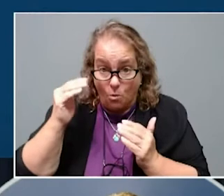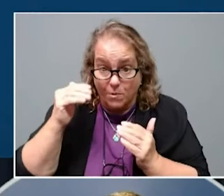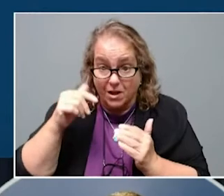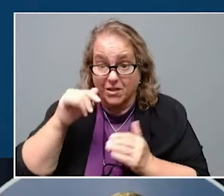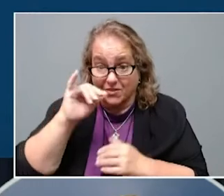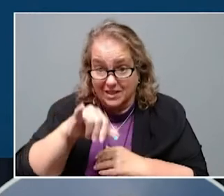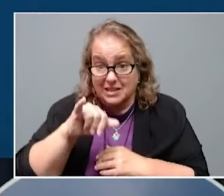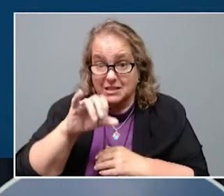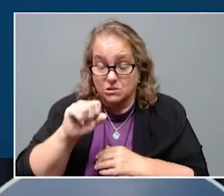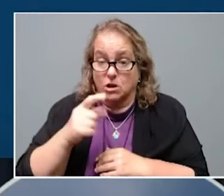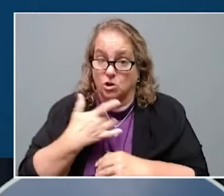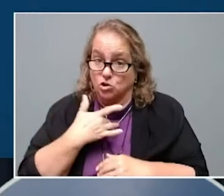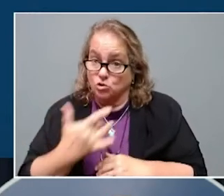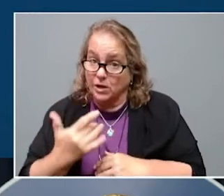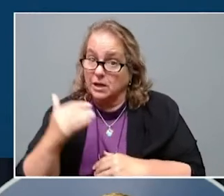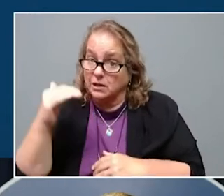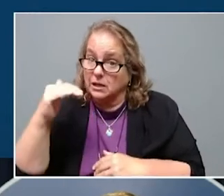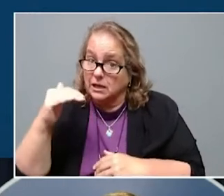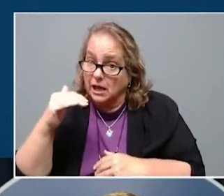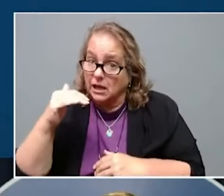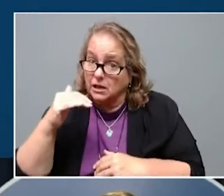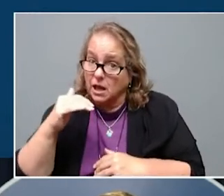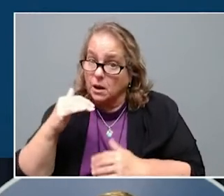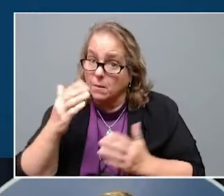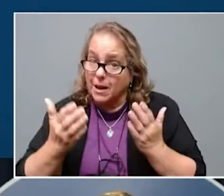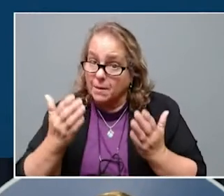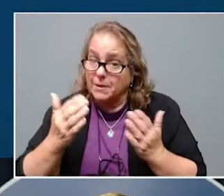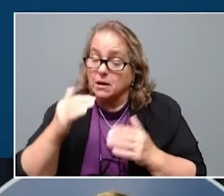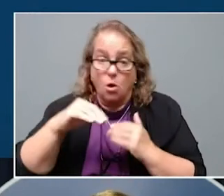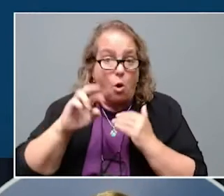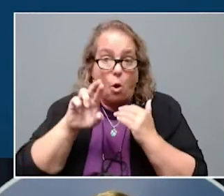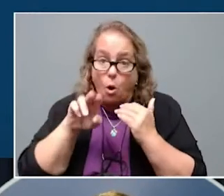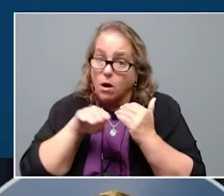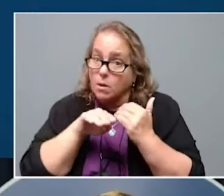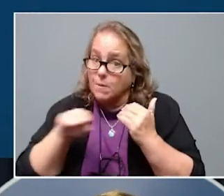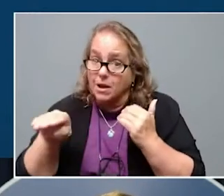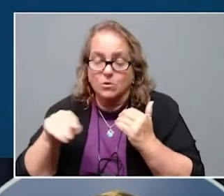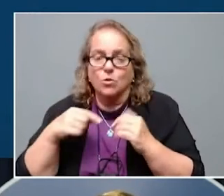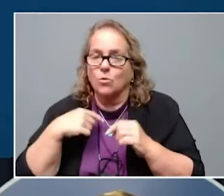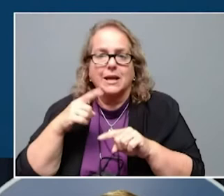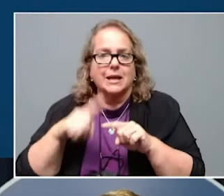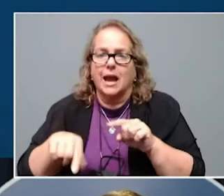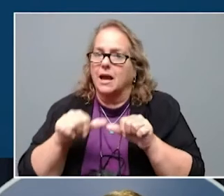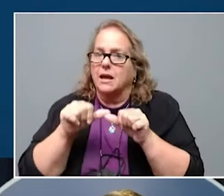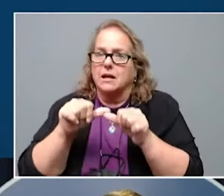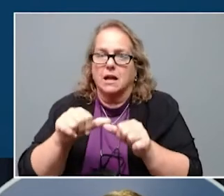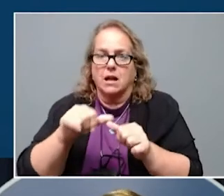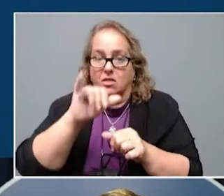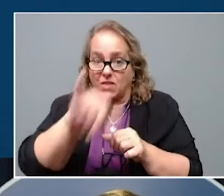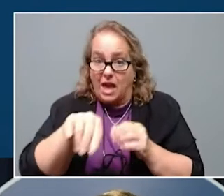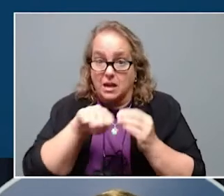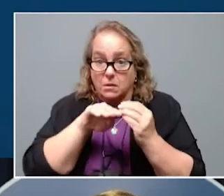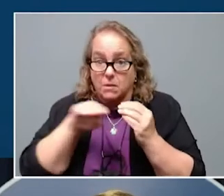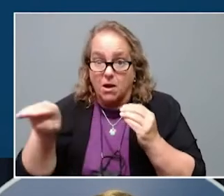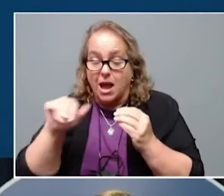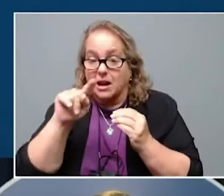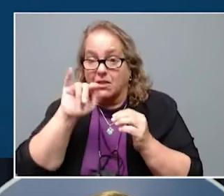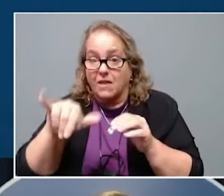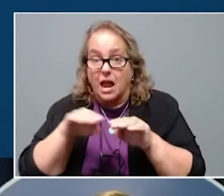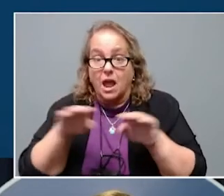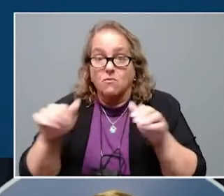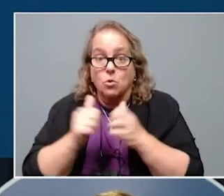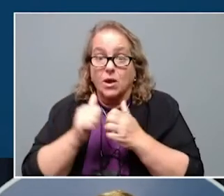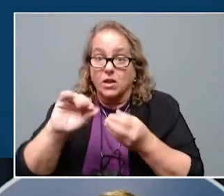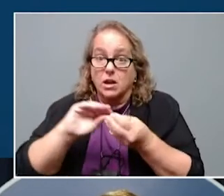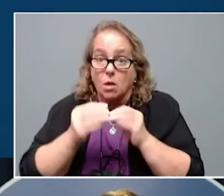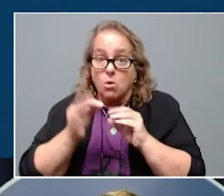trend and or a plateau, we cannot sustain a plateau at this level with the number of people it would put